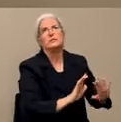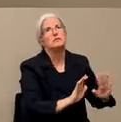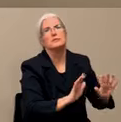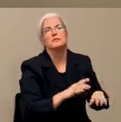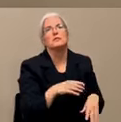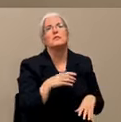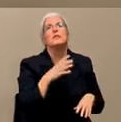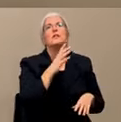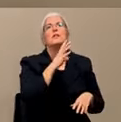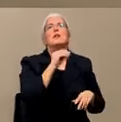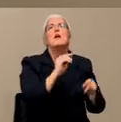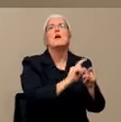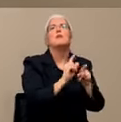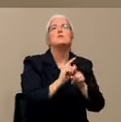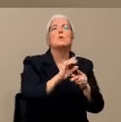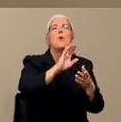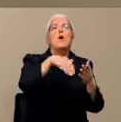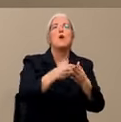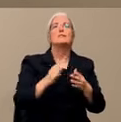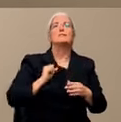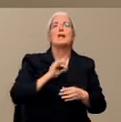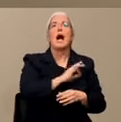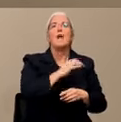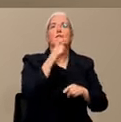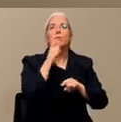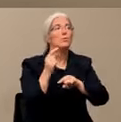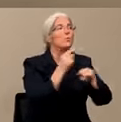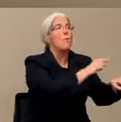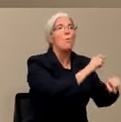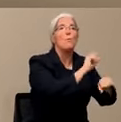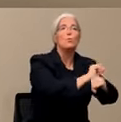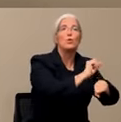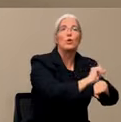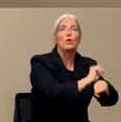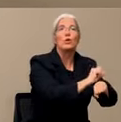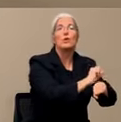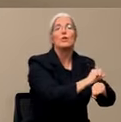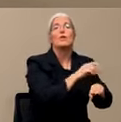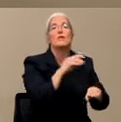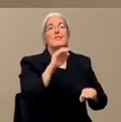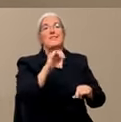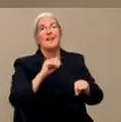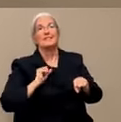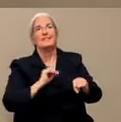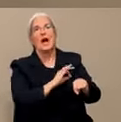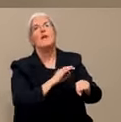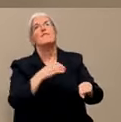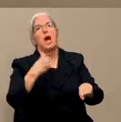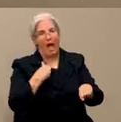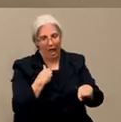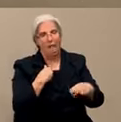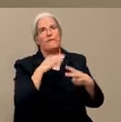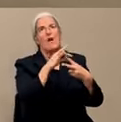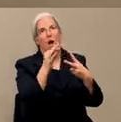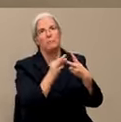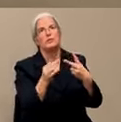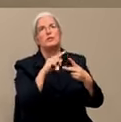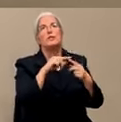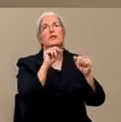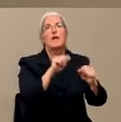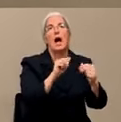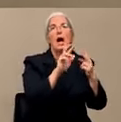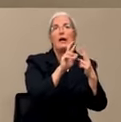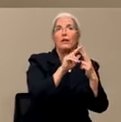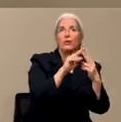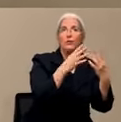that are out on the street, they have the option to go in to have it done what they would like. But the specific screening is about keeping it